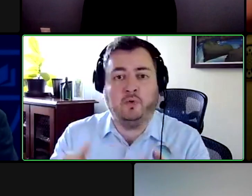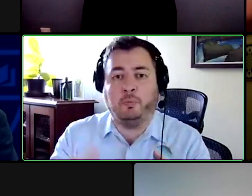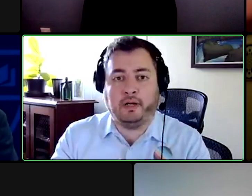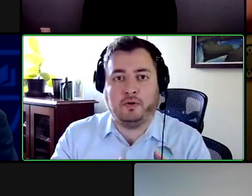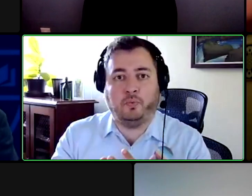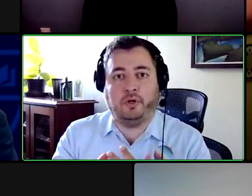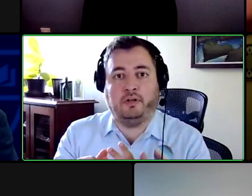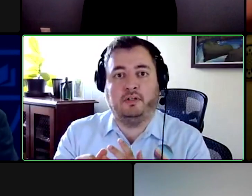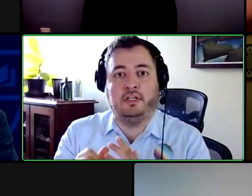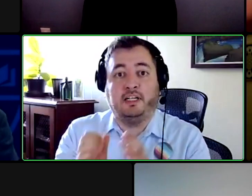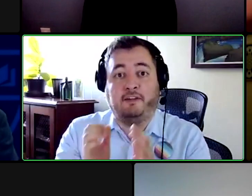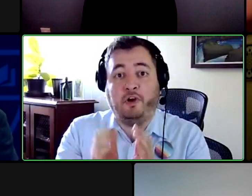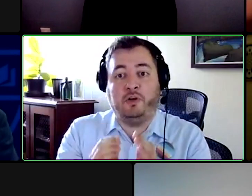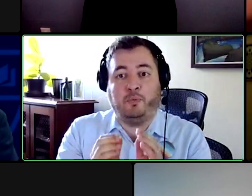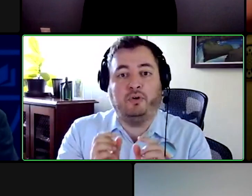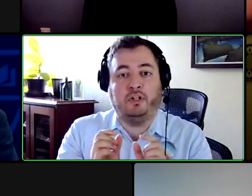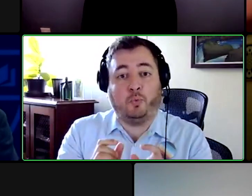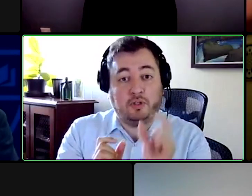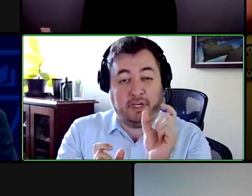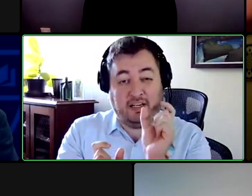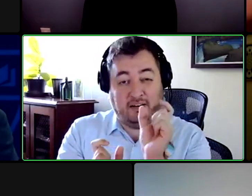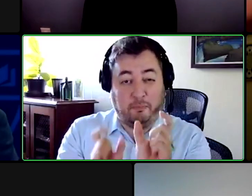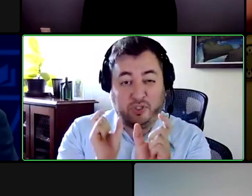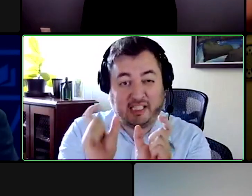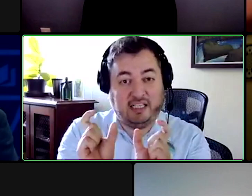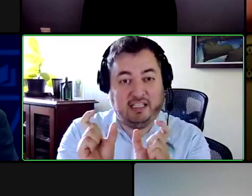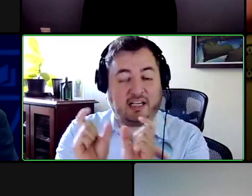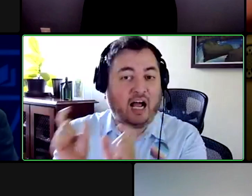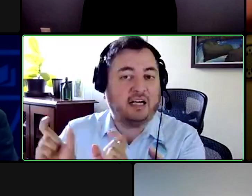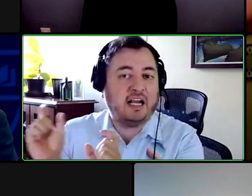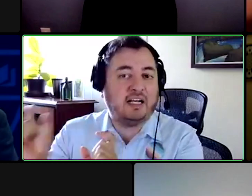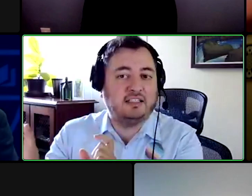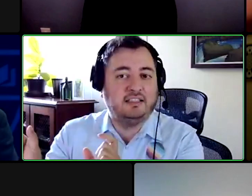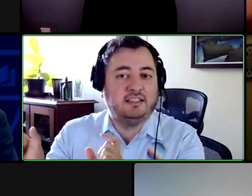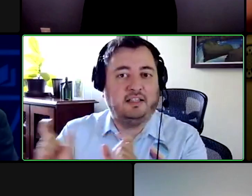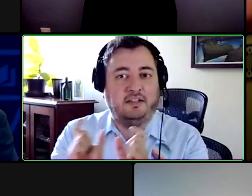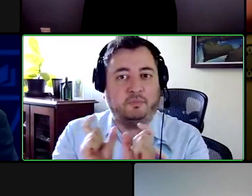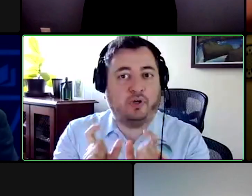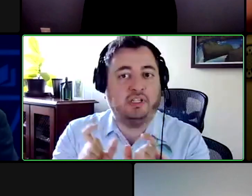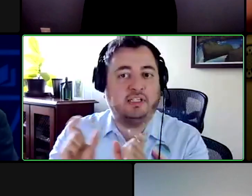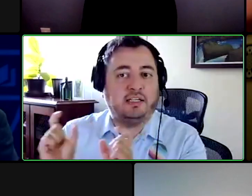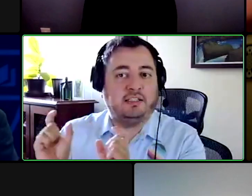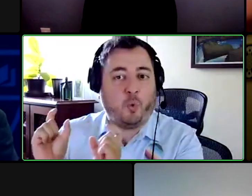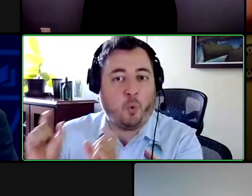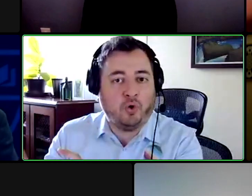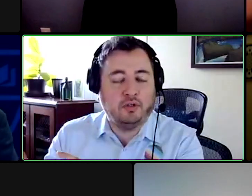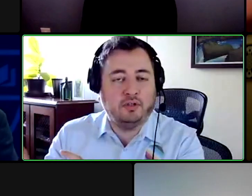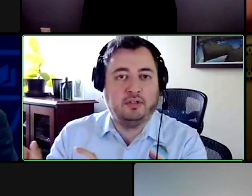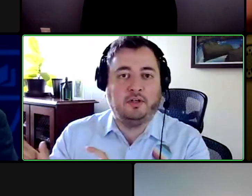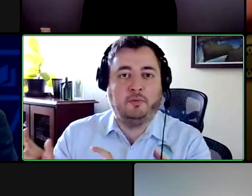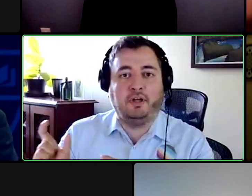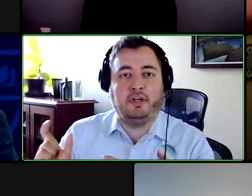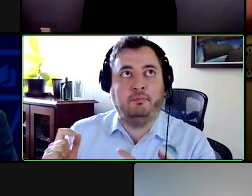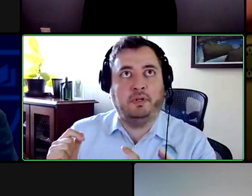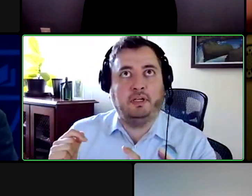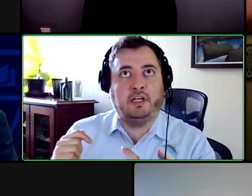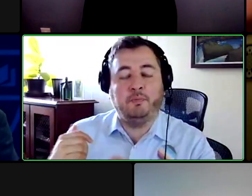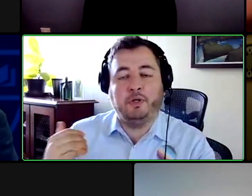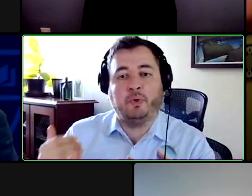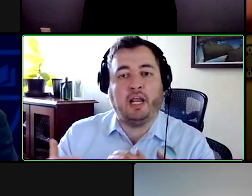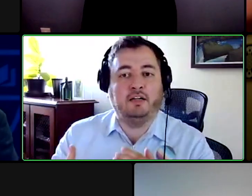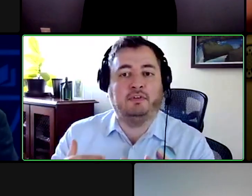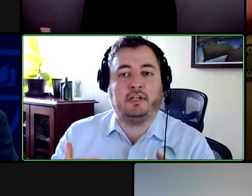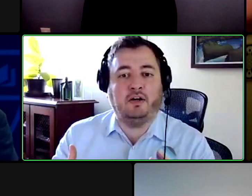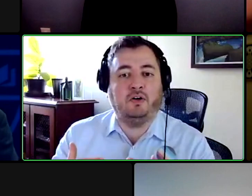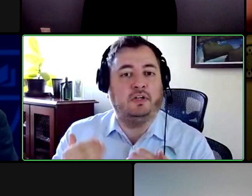let's say in legal or medical where it's very important that the word be in the precise context in precise order but in